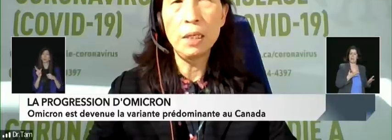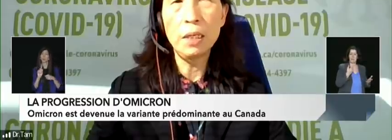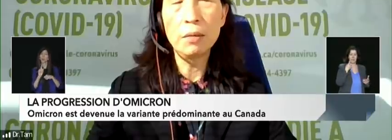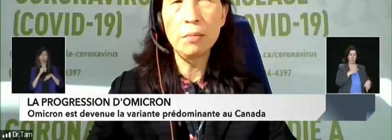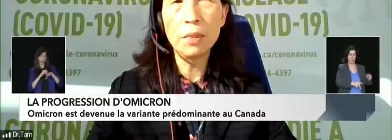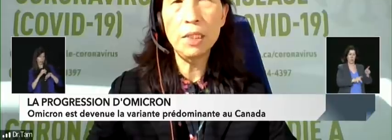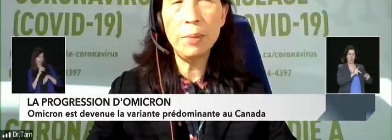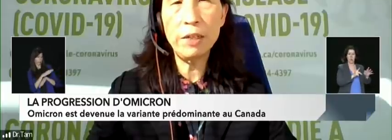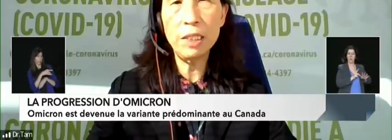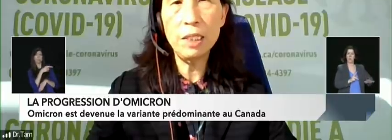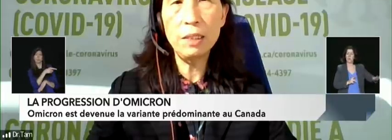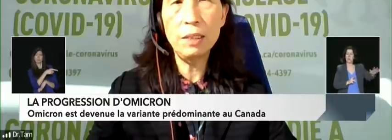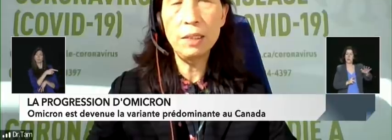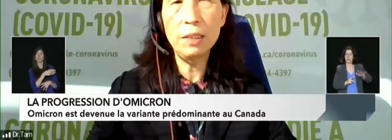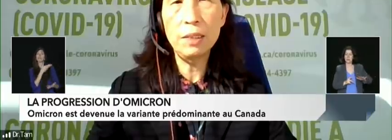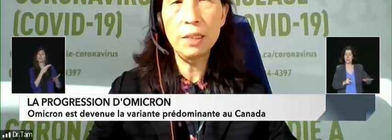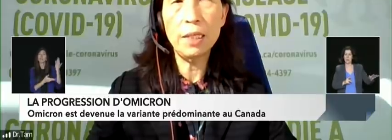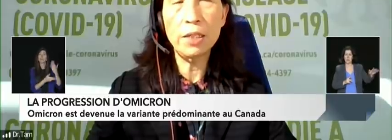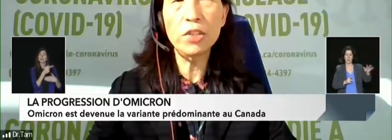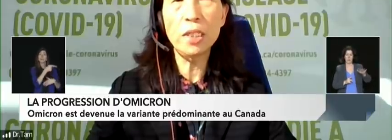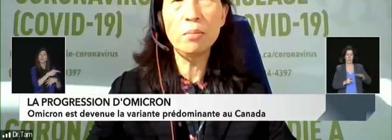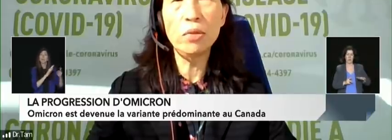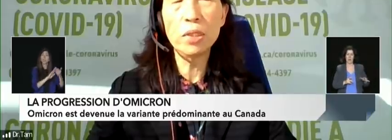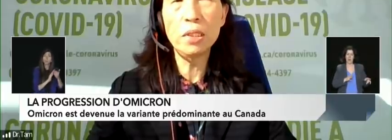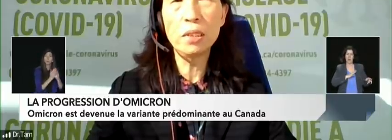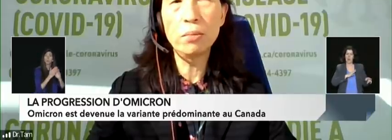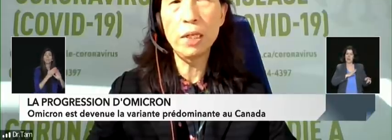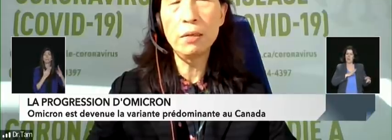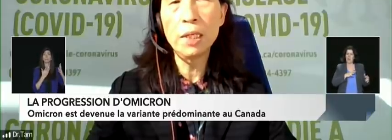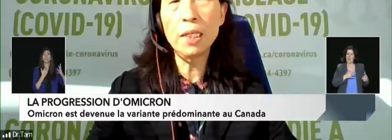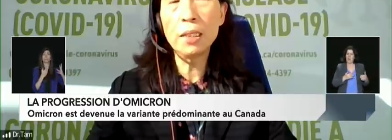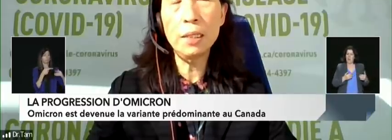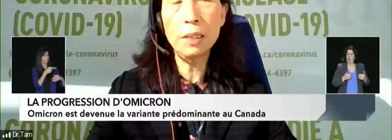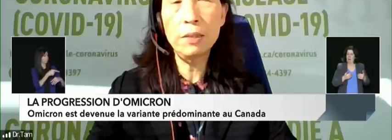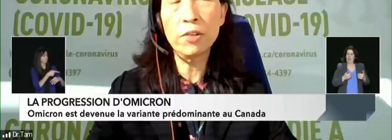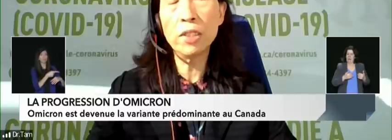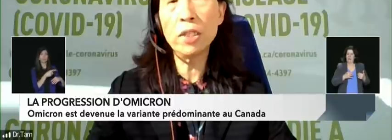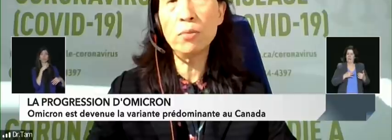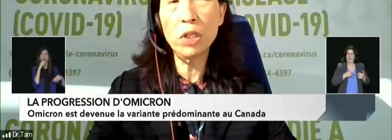disparities is actually important as well.